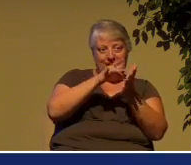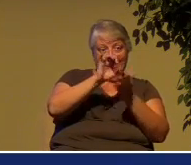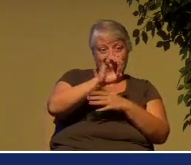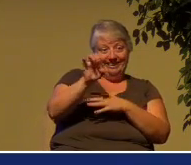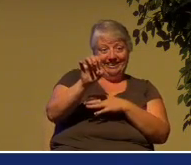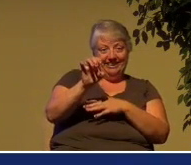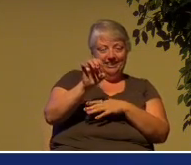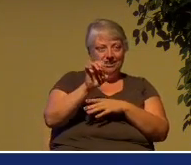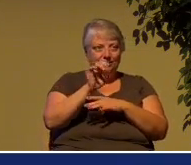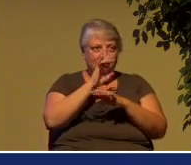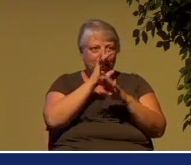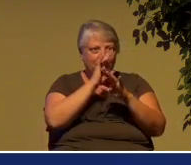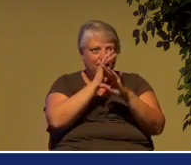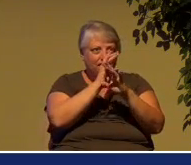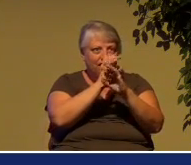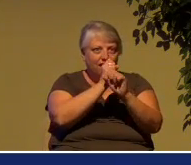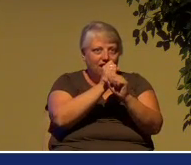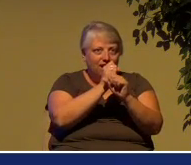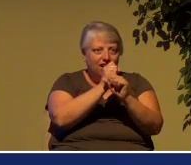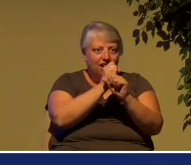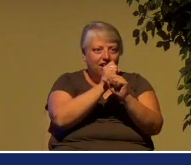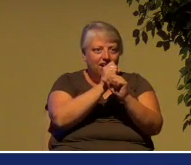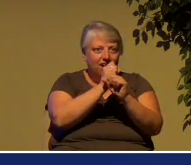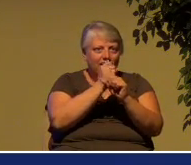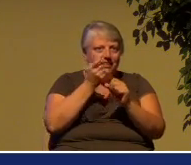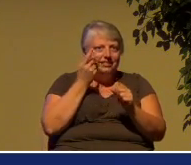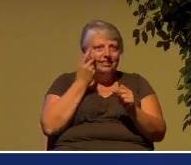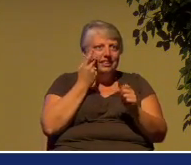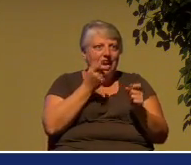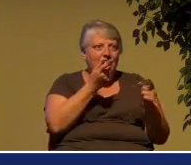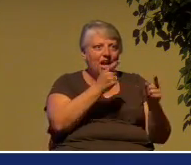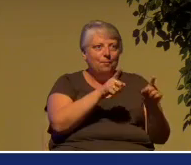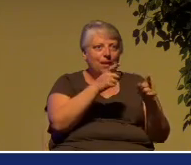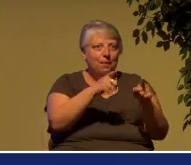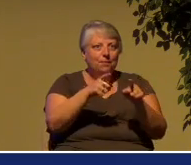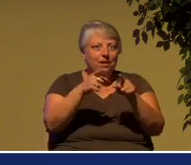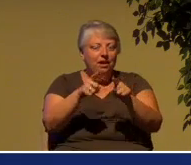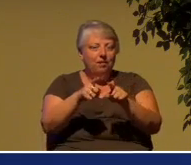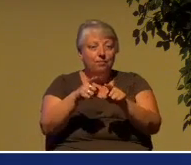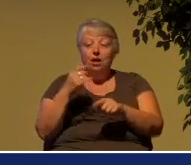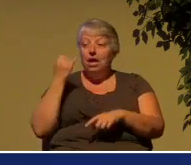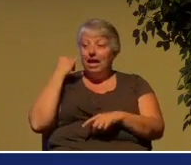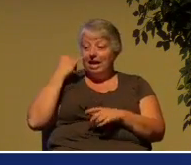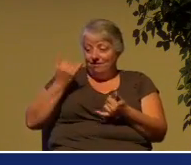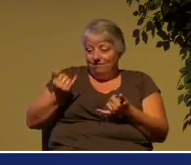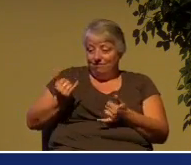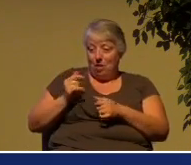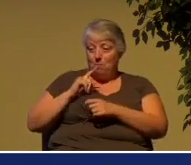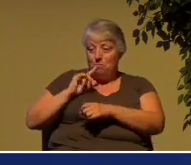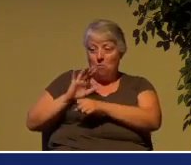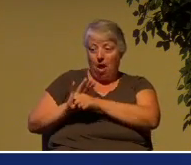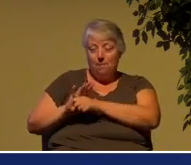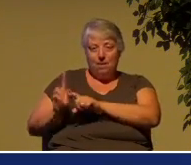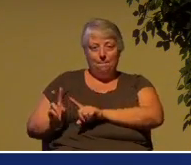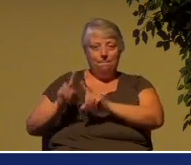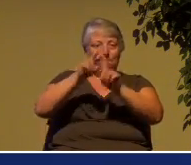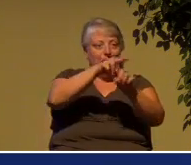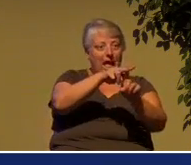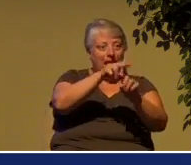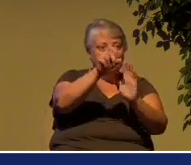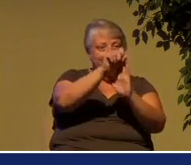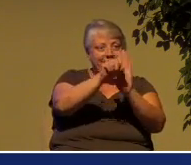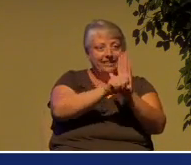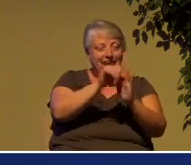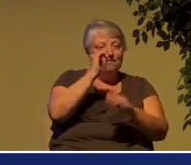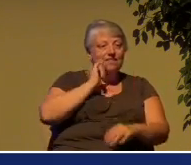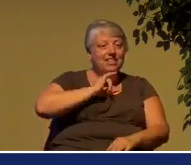because if these promises applying to the state of Israel, then Israel serves